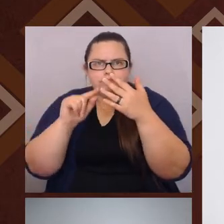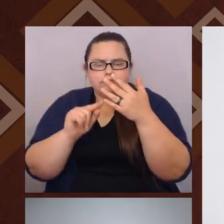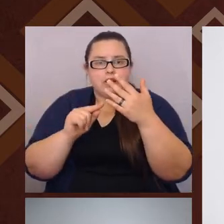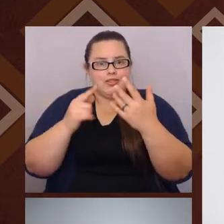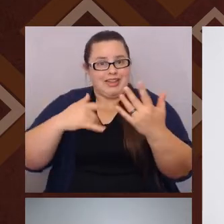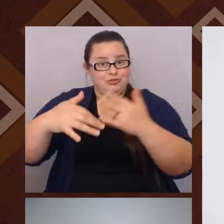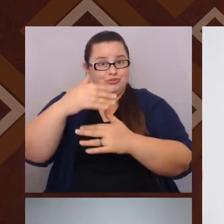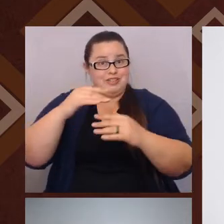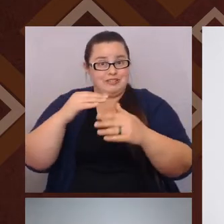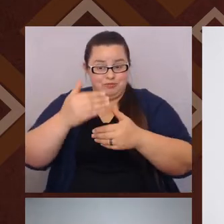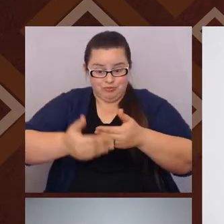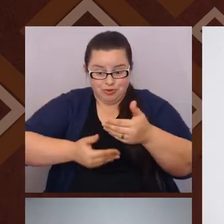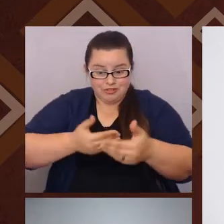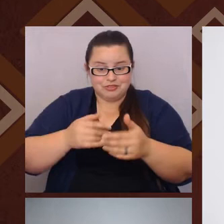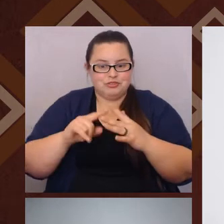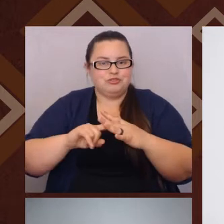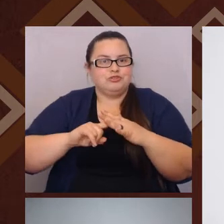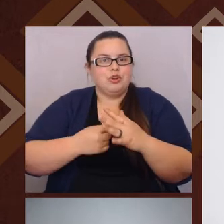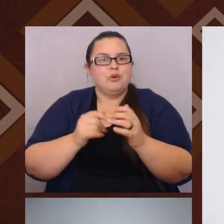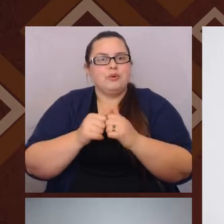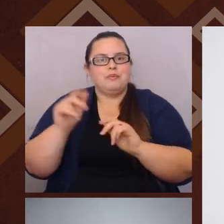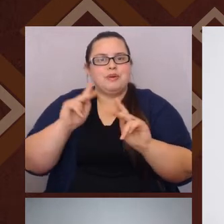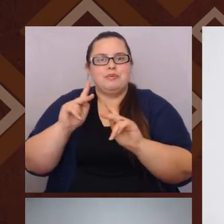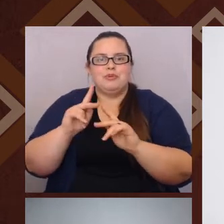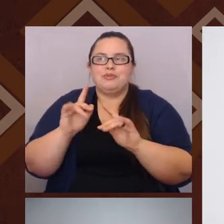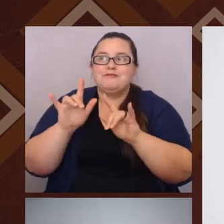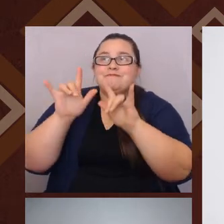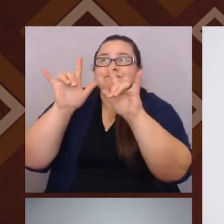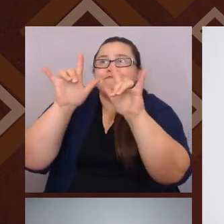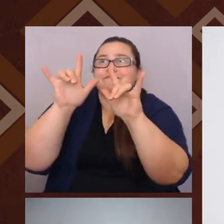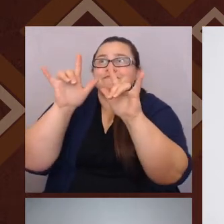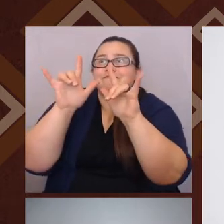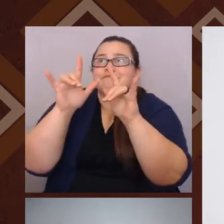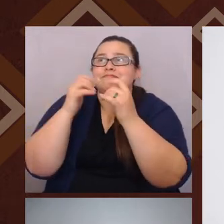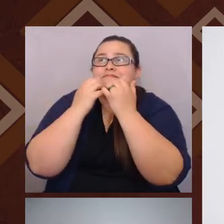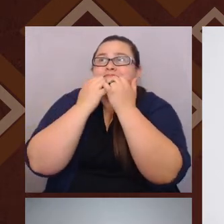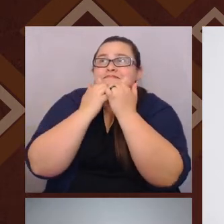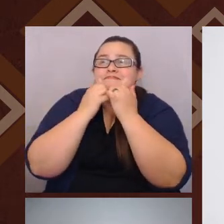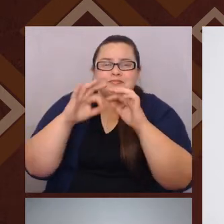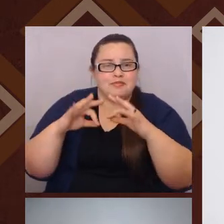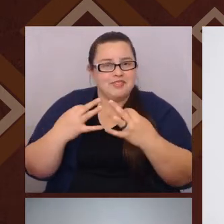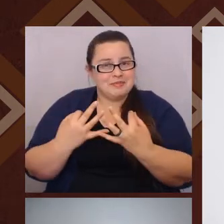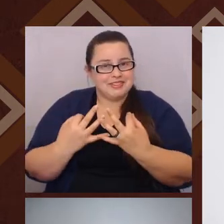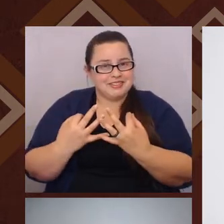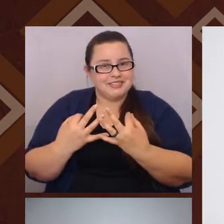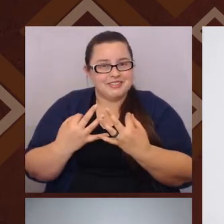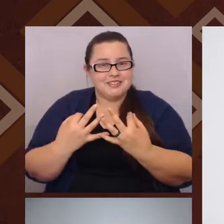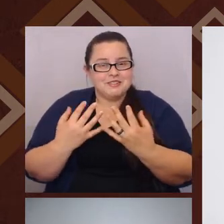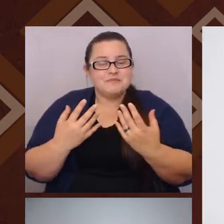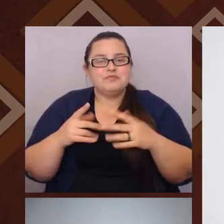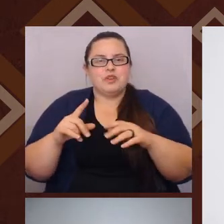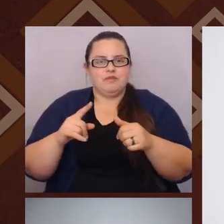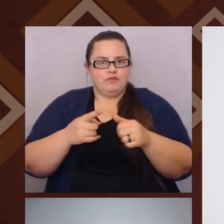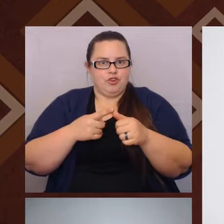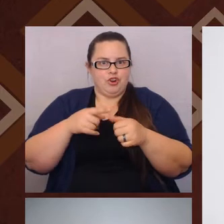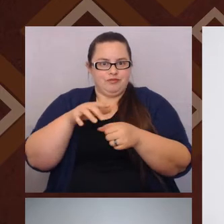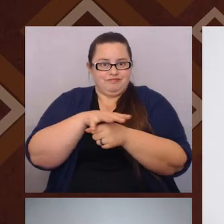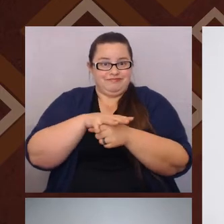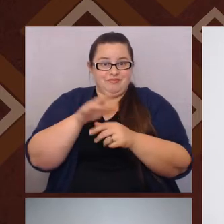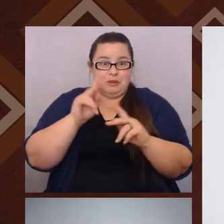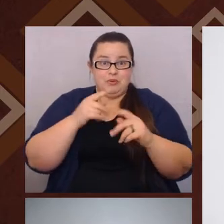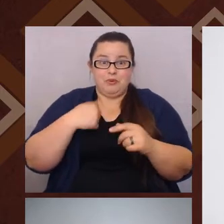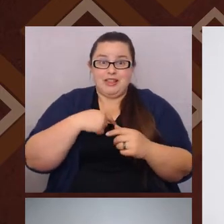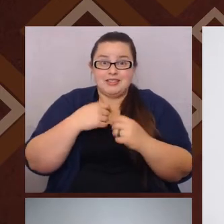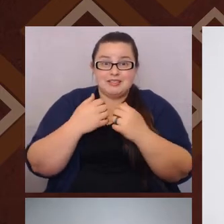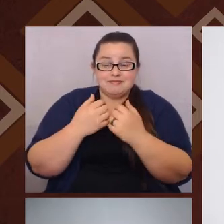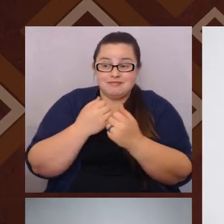people you love most. And in this first kind of area of socialization, the people we love and trust are